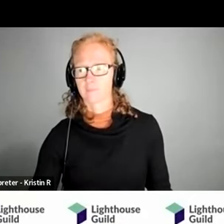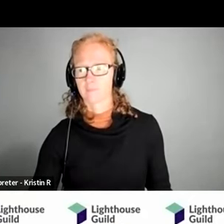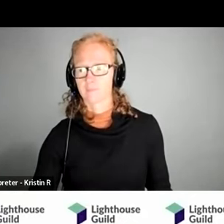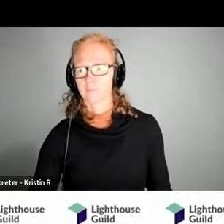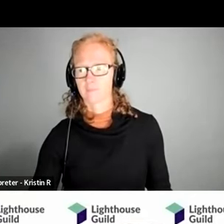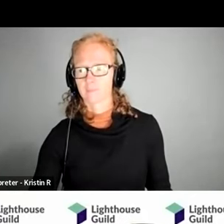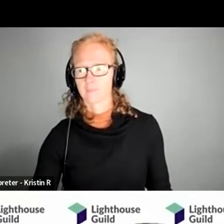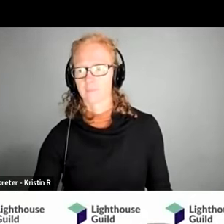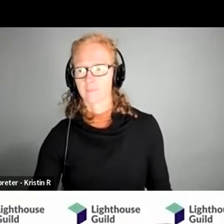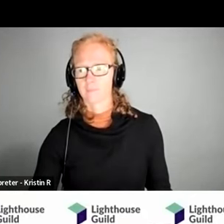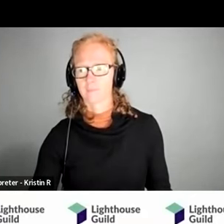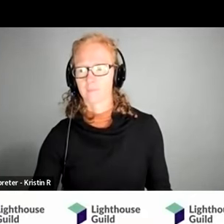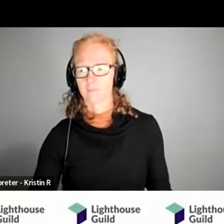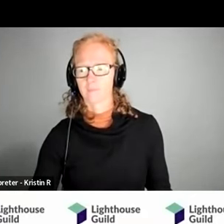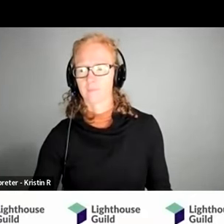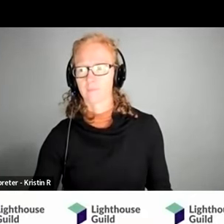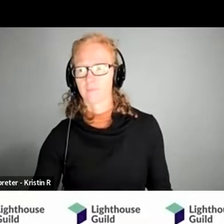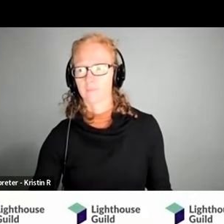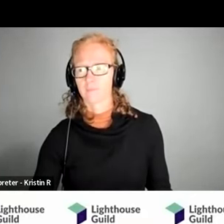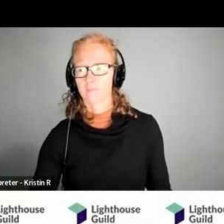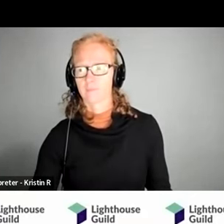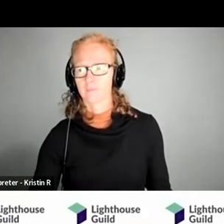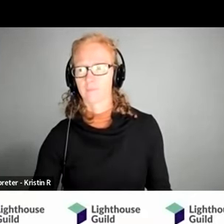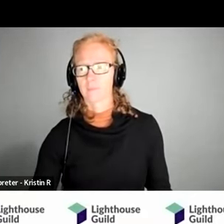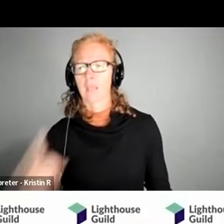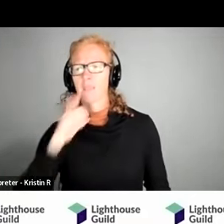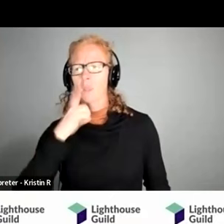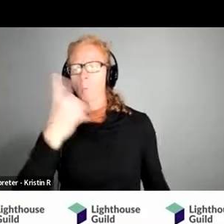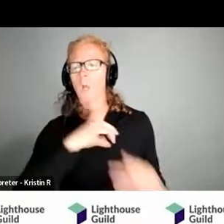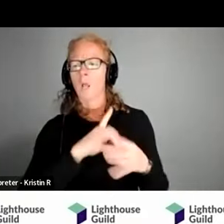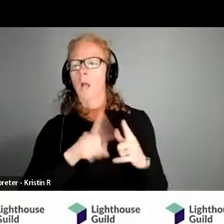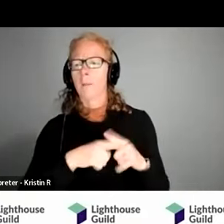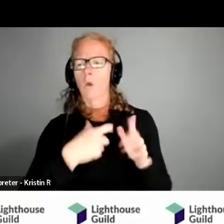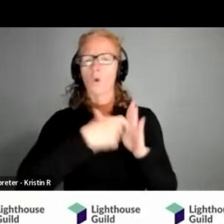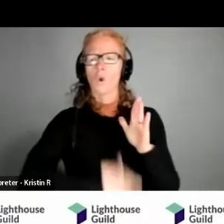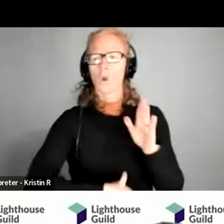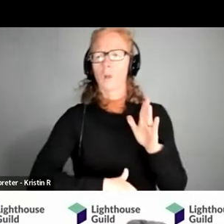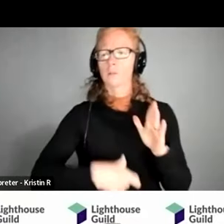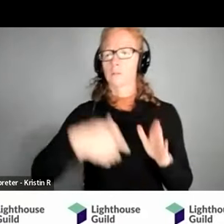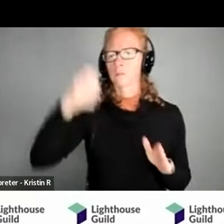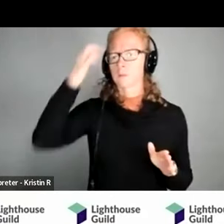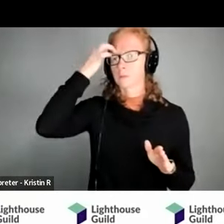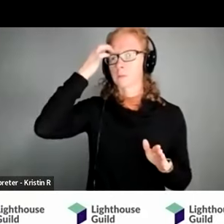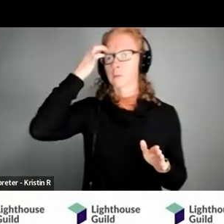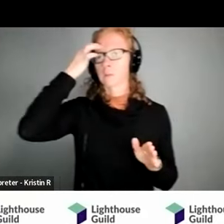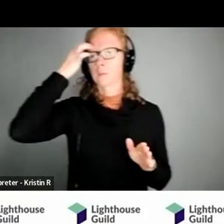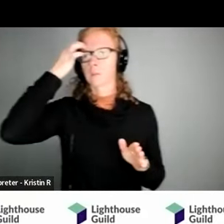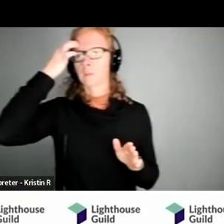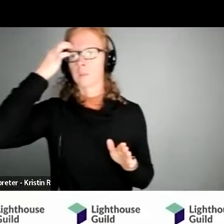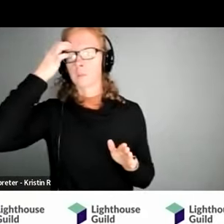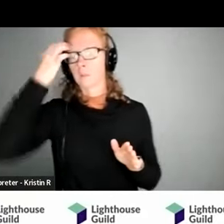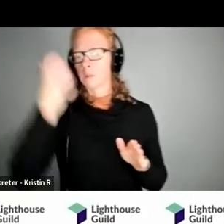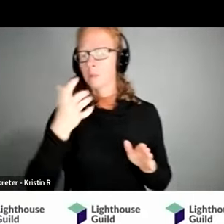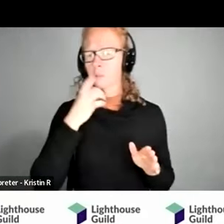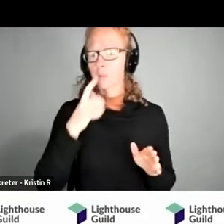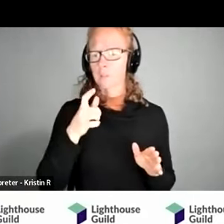the concerns is about cost i think particularly around hearing aids um so do audiologists have to actually tell